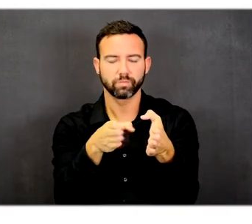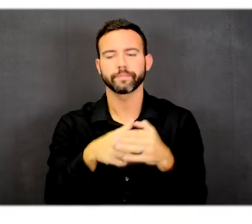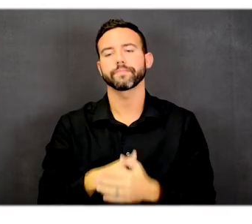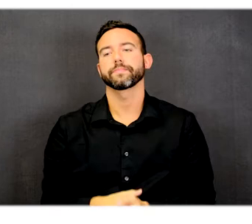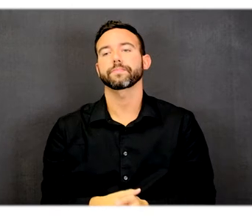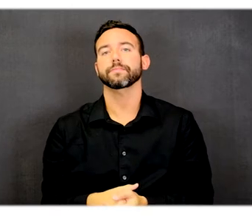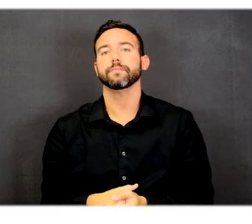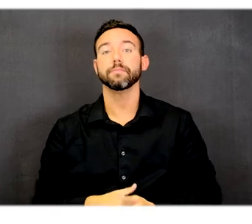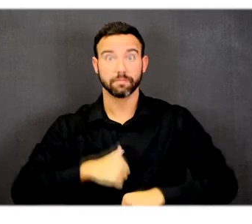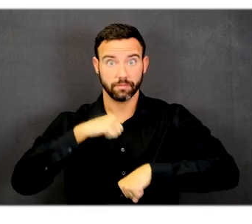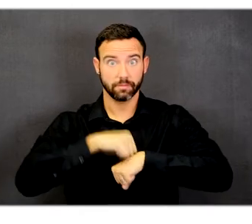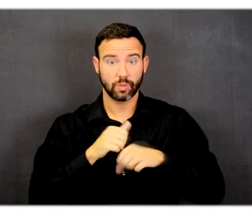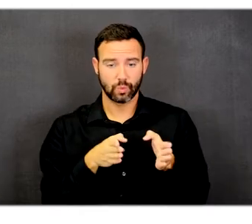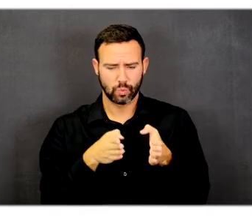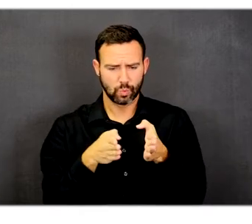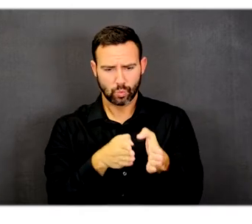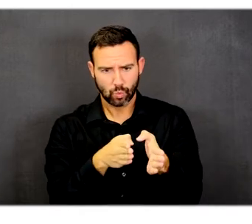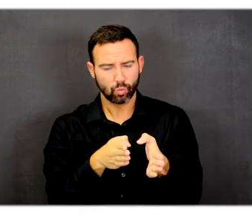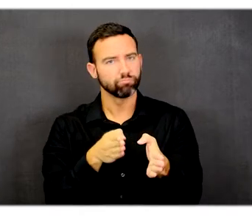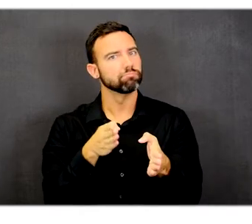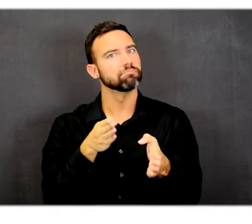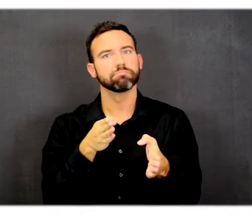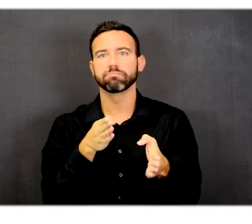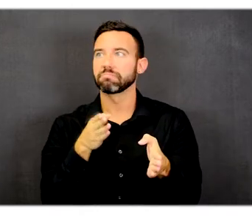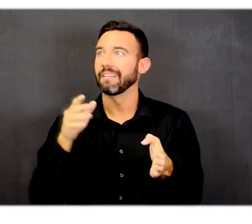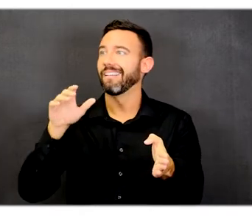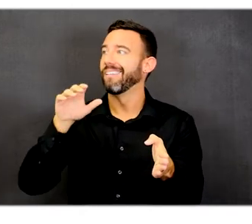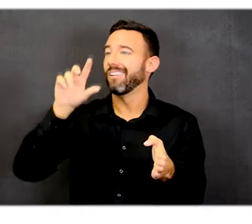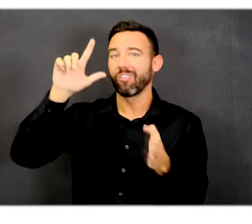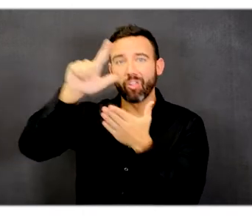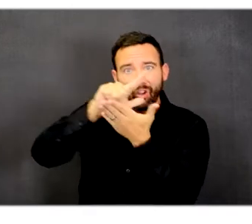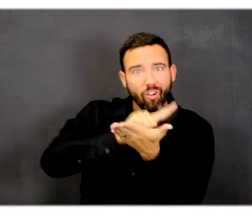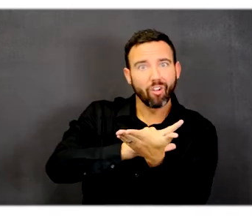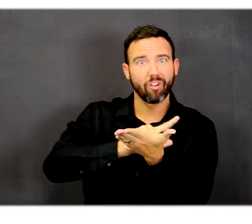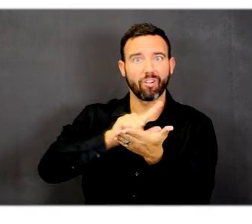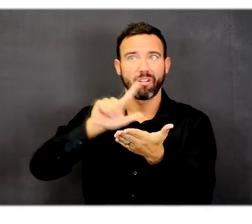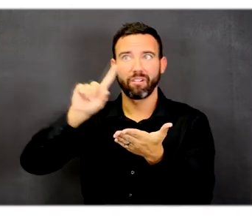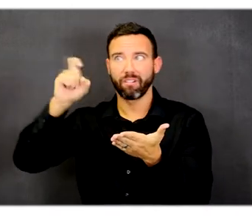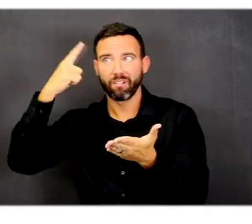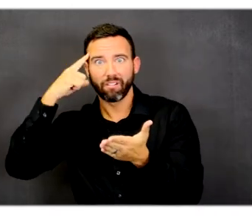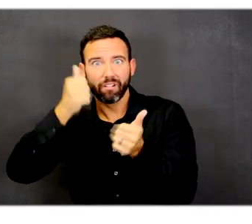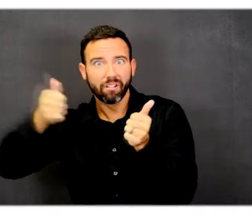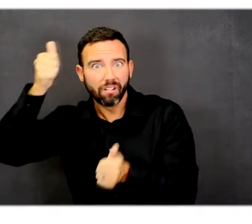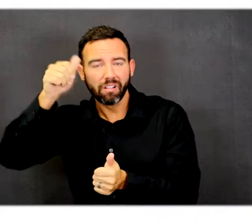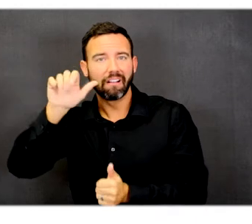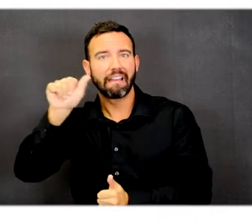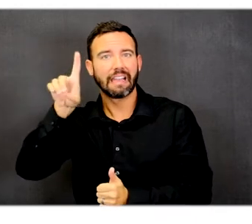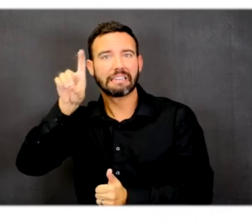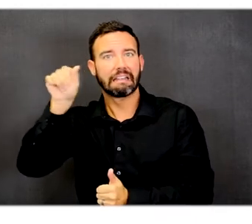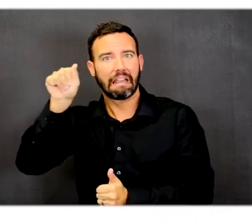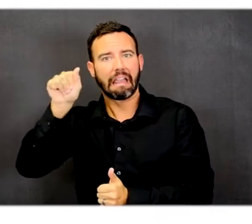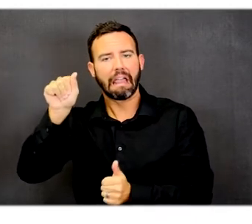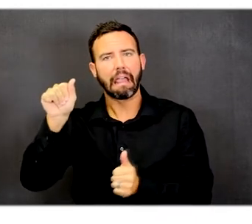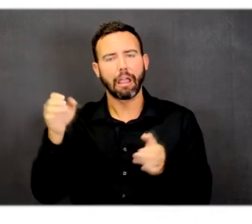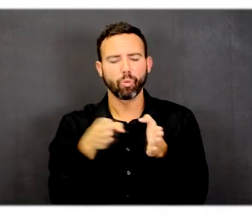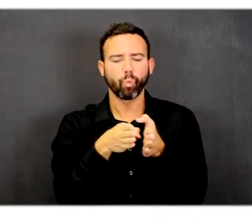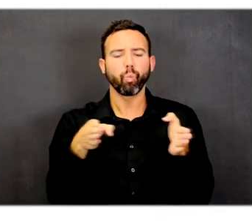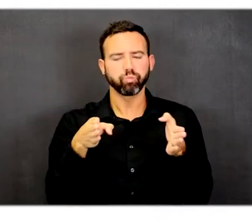Those sidewalks meet all ADA regulations and in most cases are more generous than the minimum requirements.